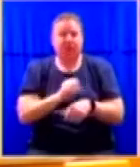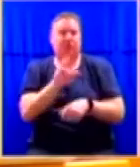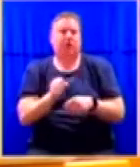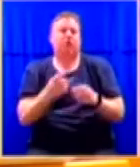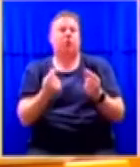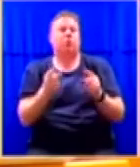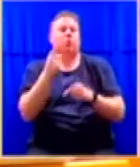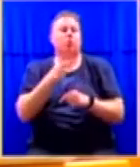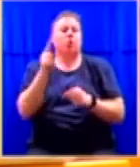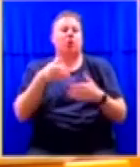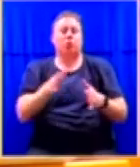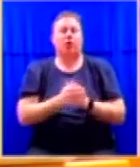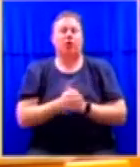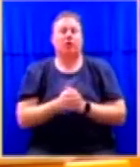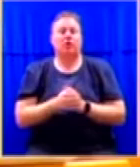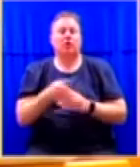take to curb corruption.